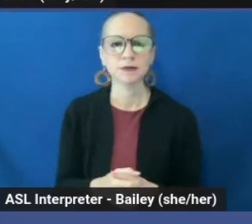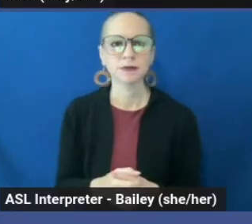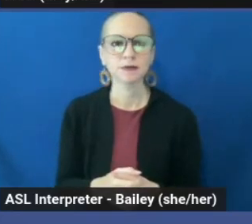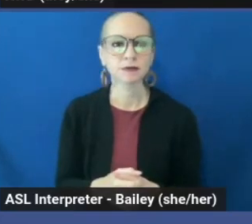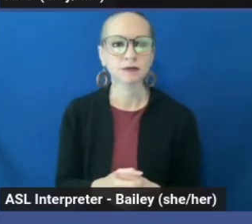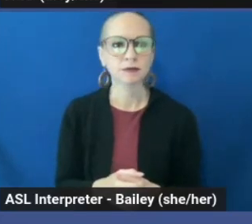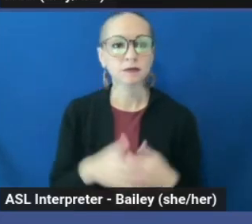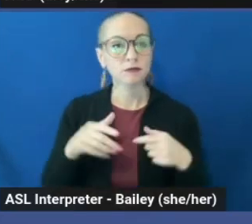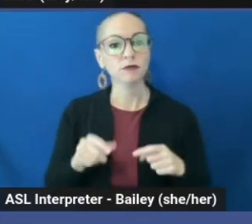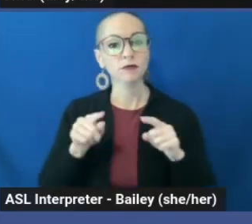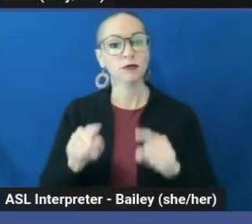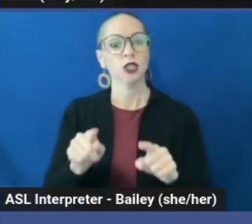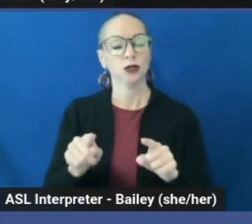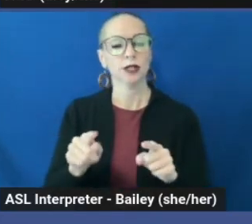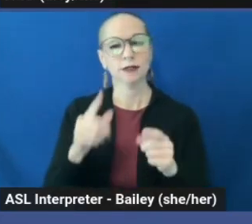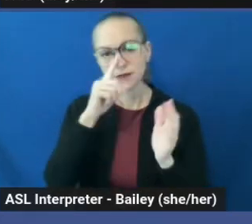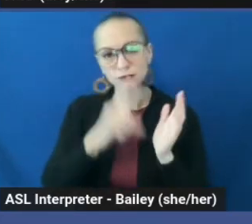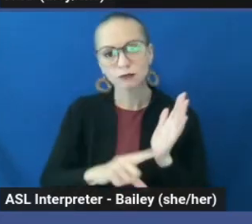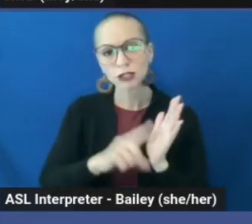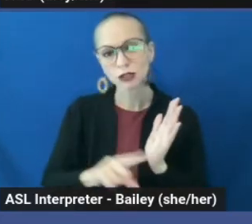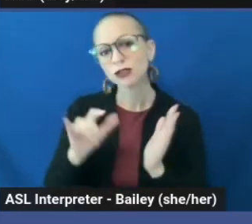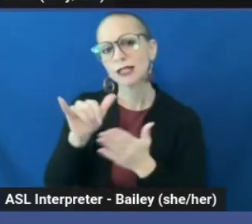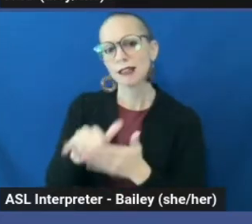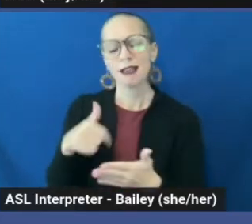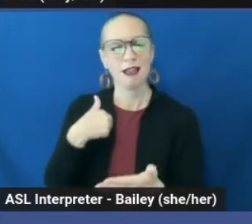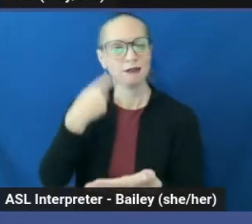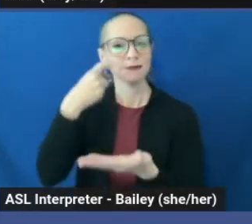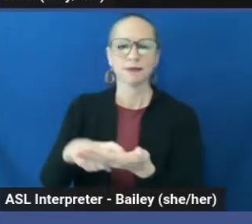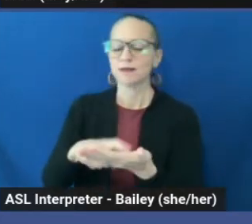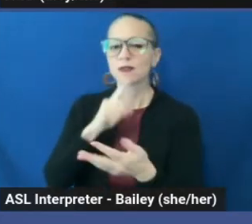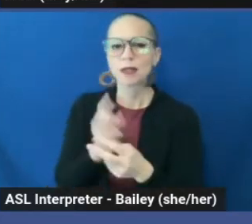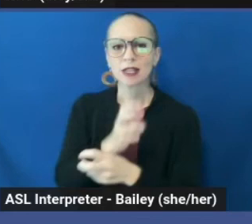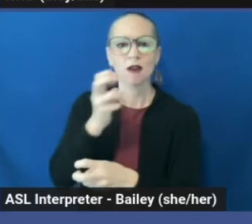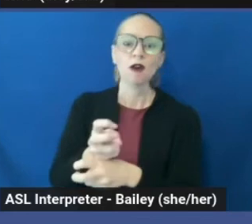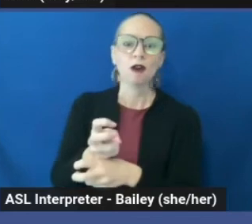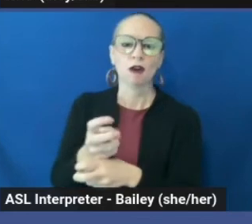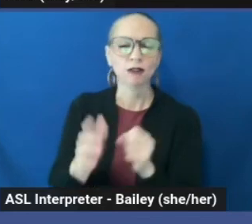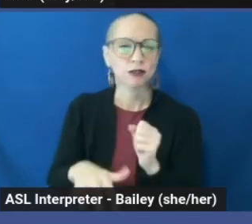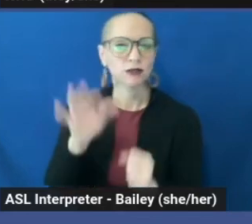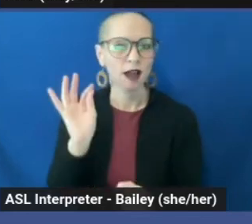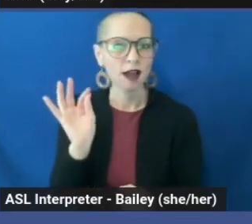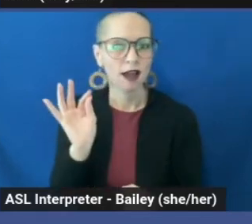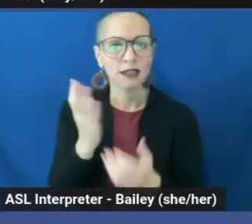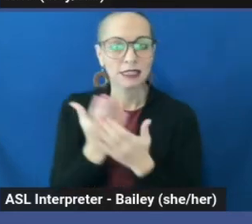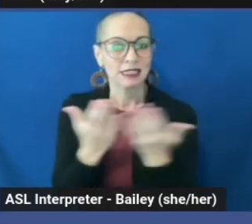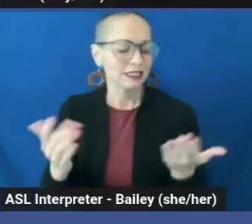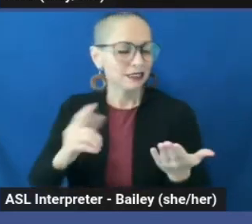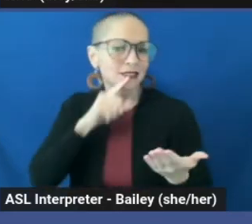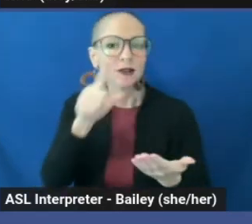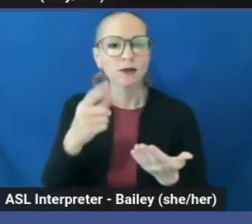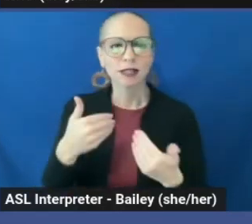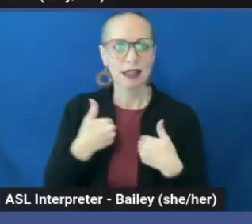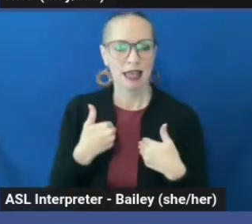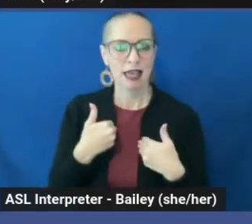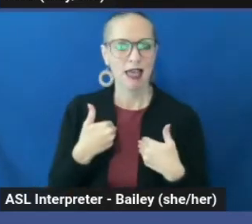During researching this, I found it incredibly hard to find things that had really tangible